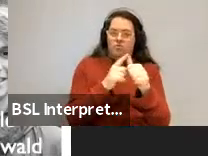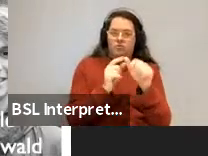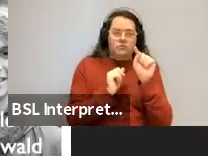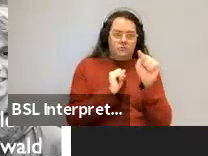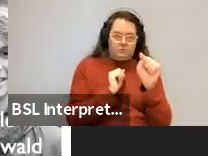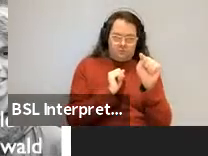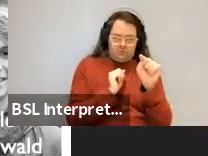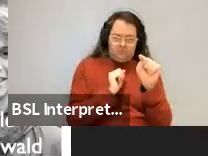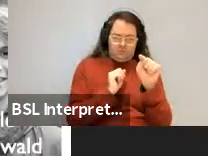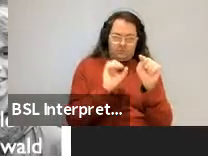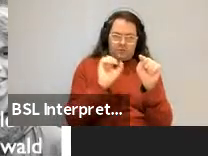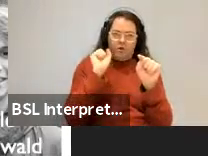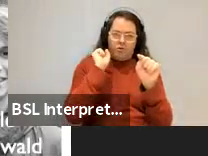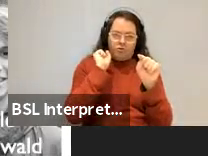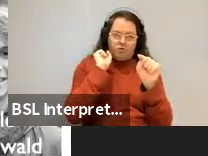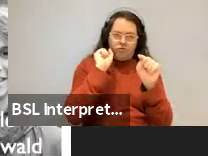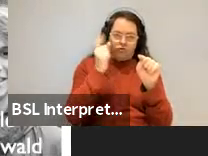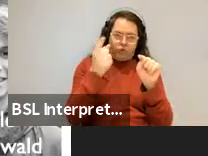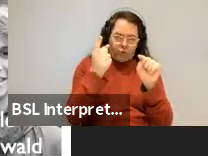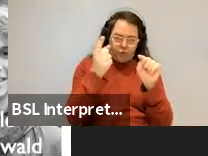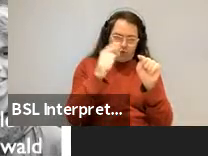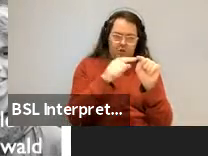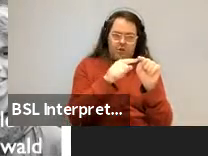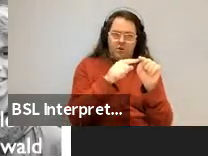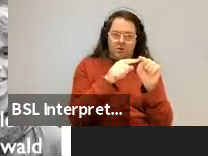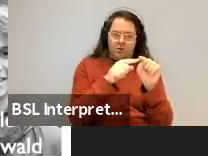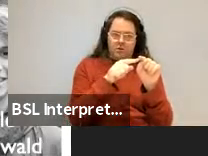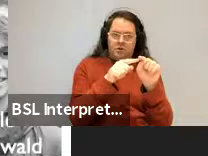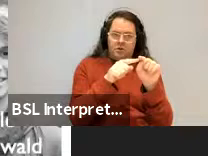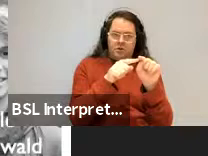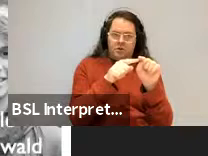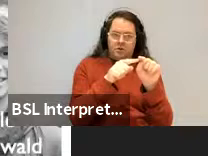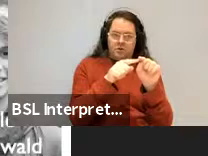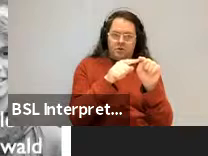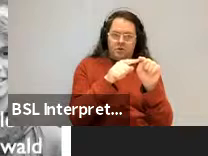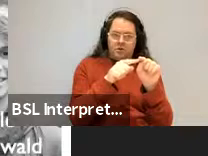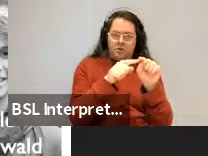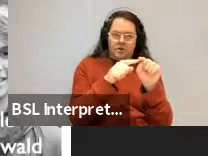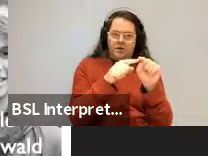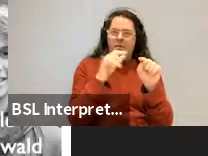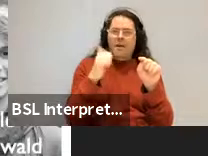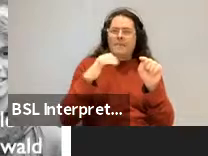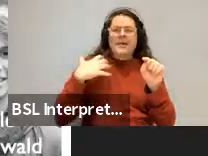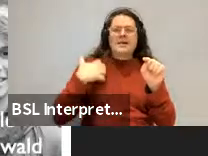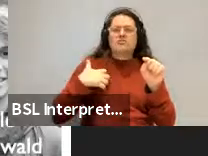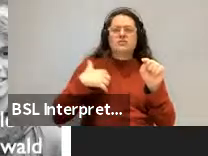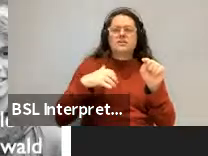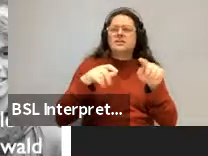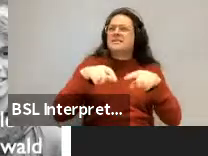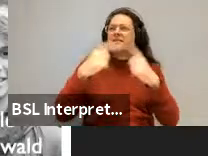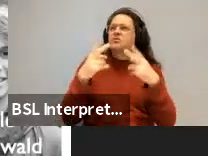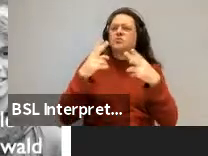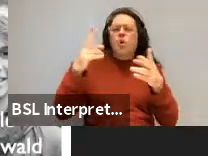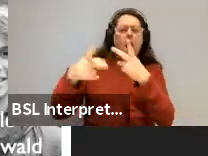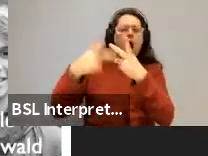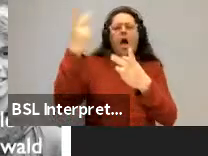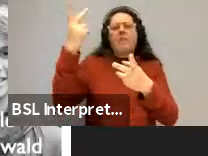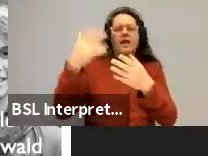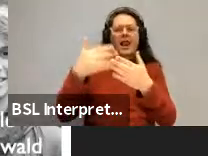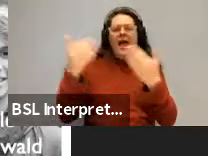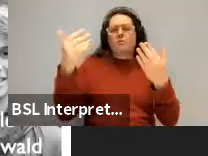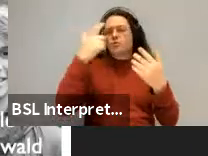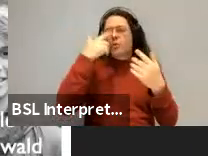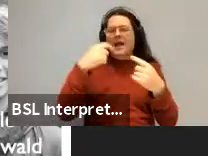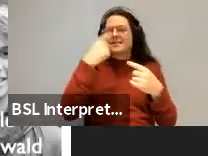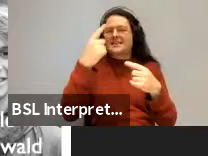And what we're going do is find some different way in some weird other language of saying the same thing. So what we'll do is scramble